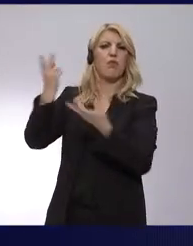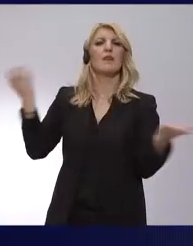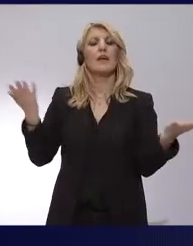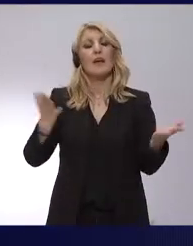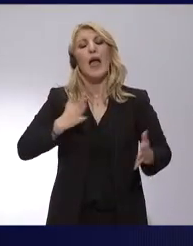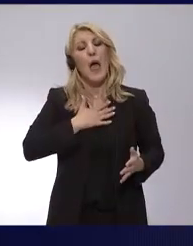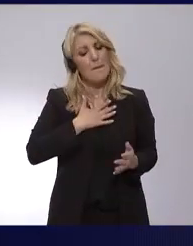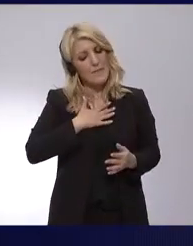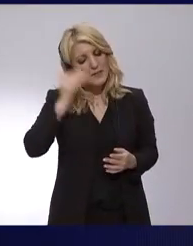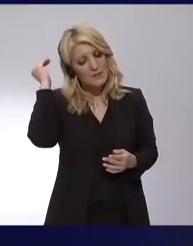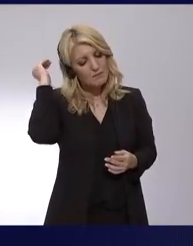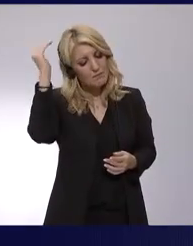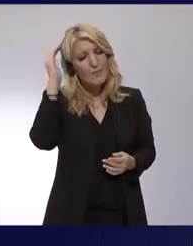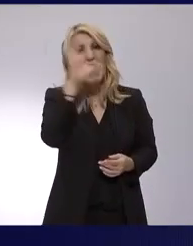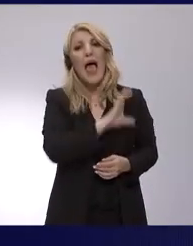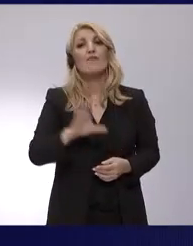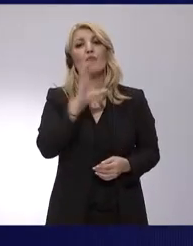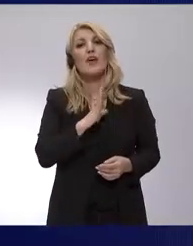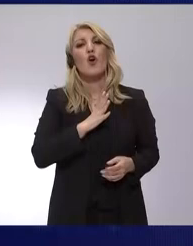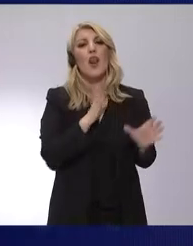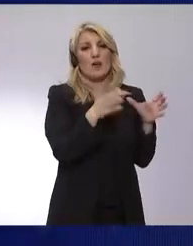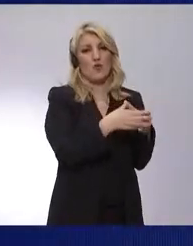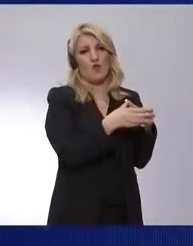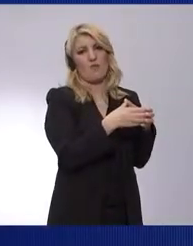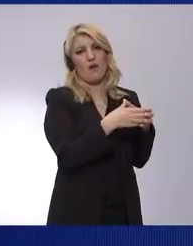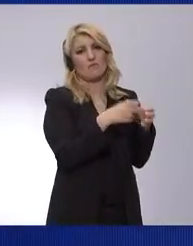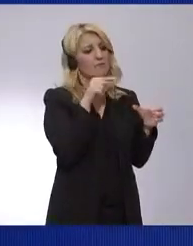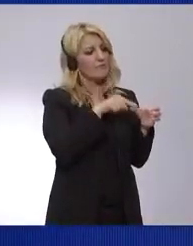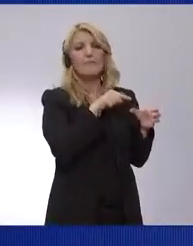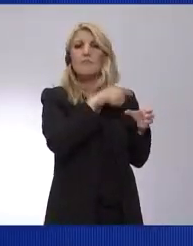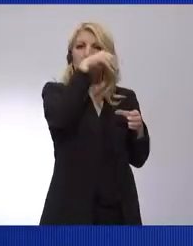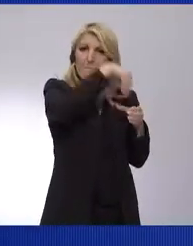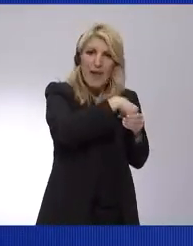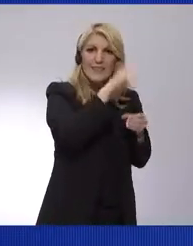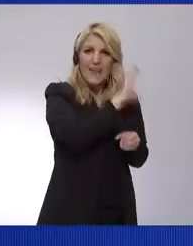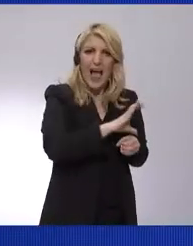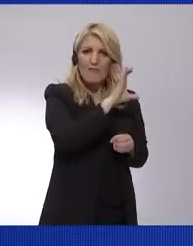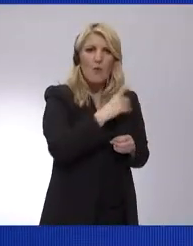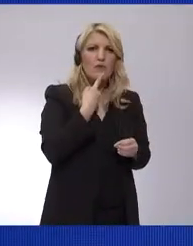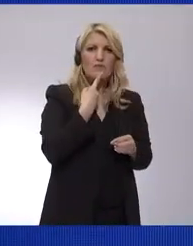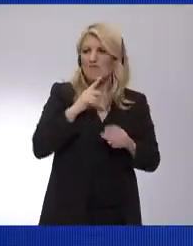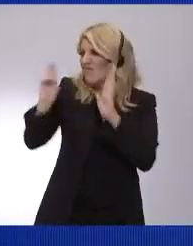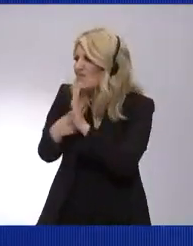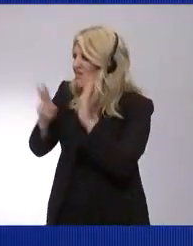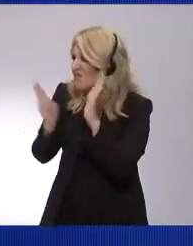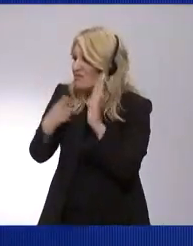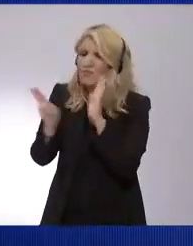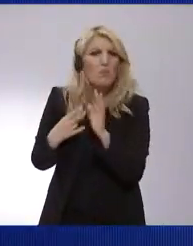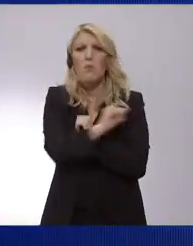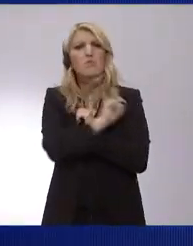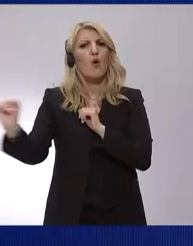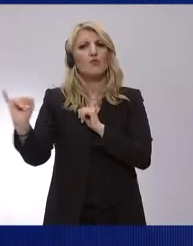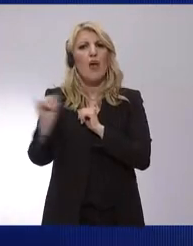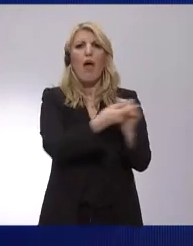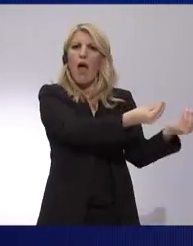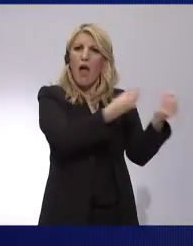not of bans, but of more bureaucracy. For us, it's a place of growth, of jobs, of innovation. Voting for EPP